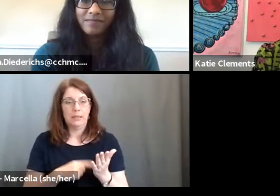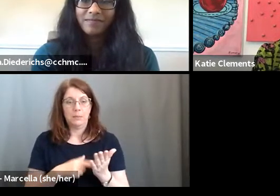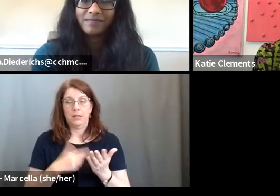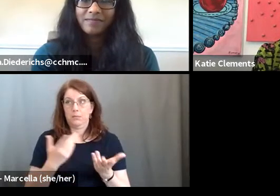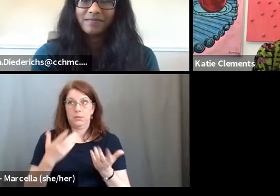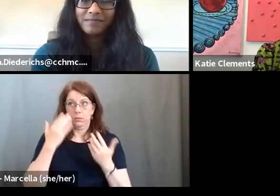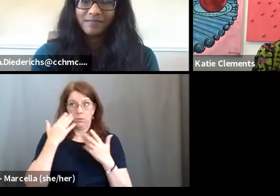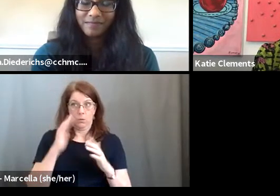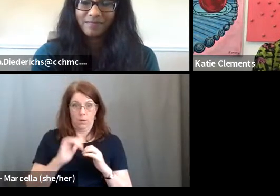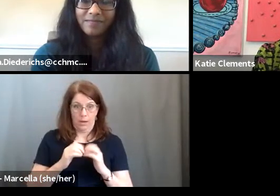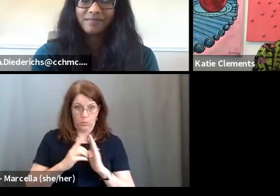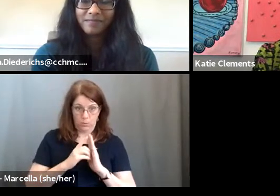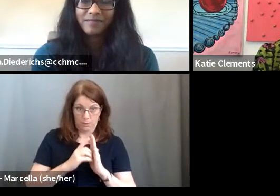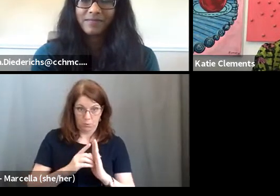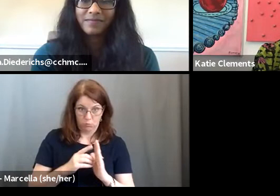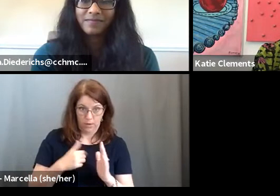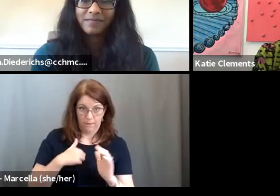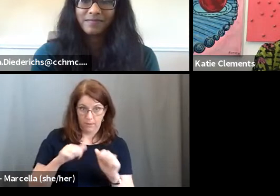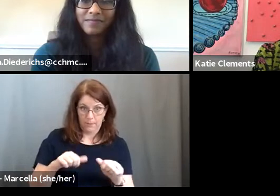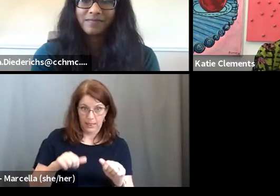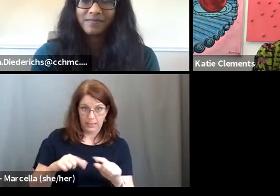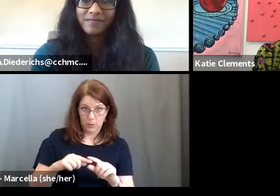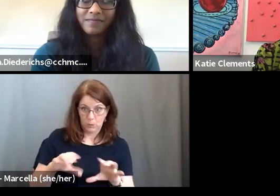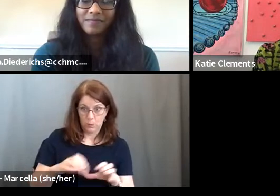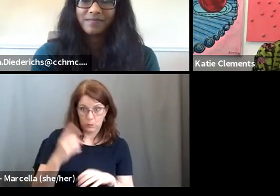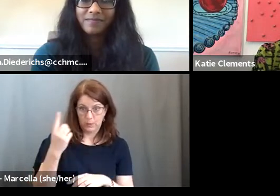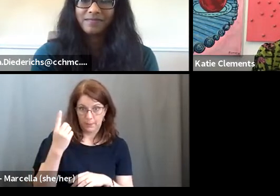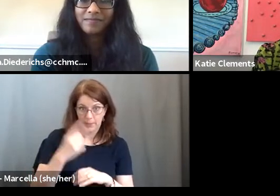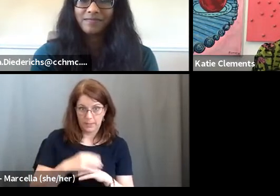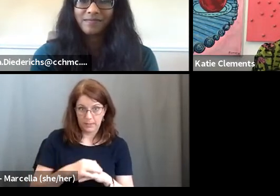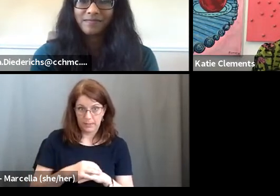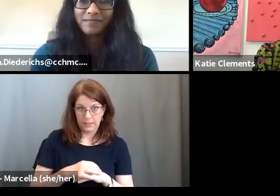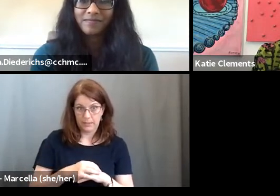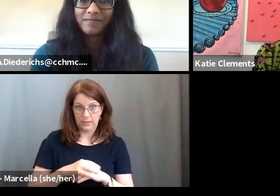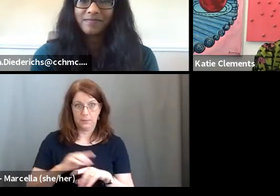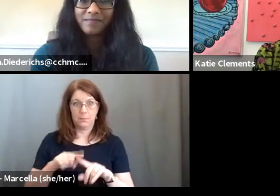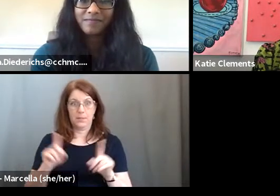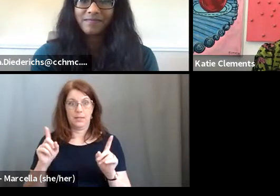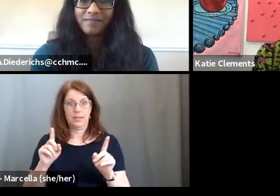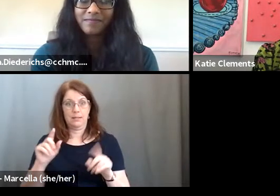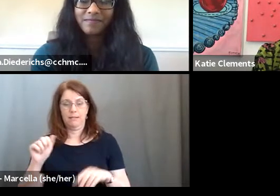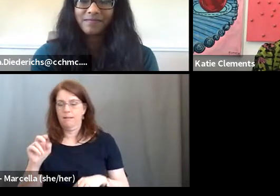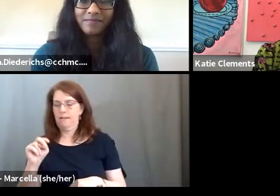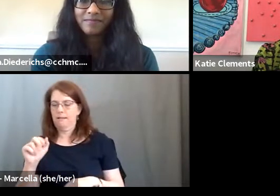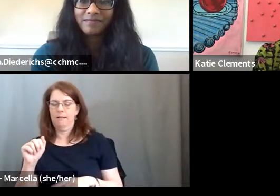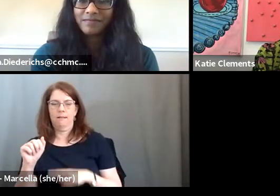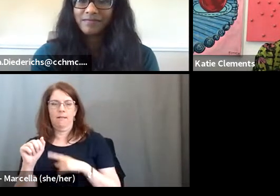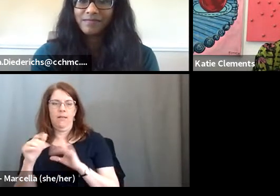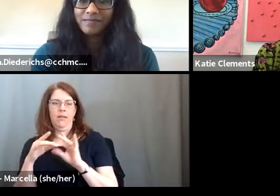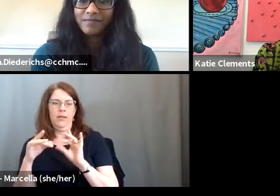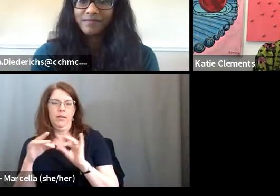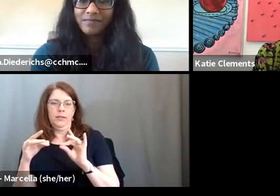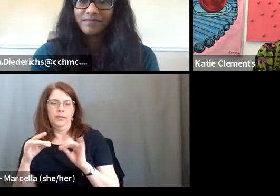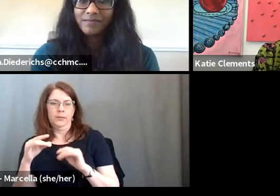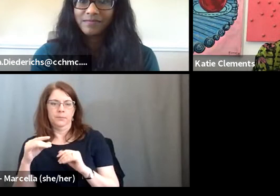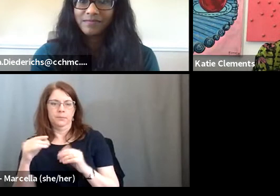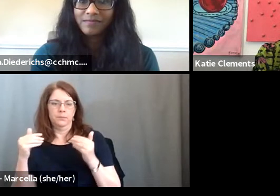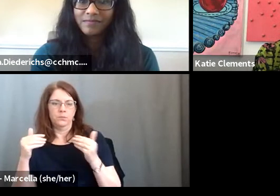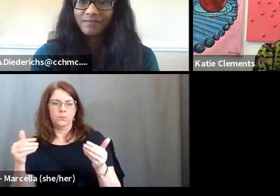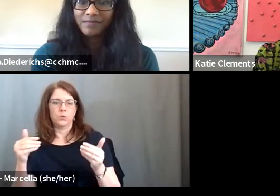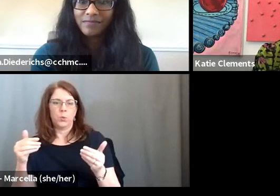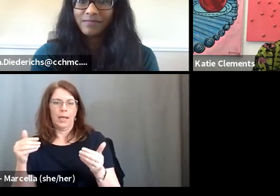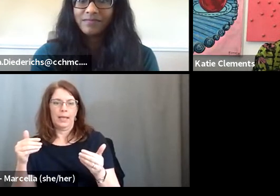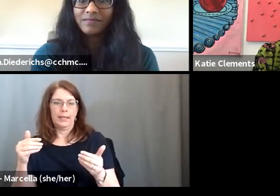demonstrate that you have the abilities to do something, but, um, Anna had mentioned on that, that, you know, go ahead and